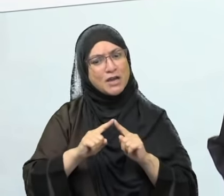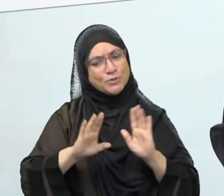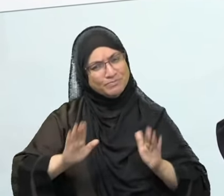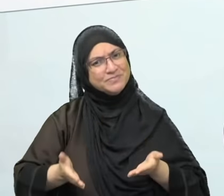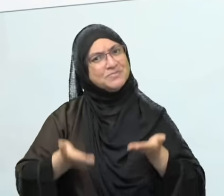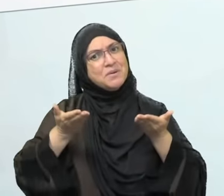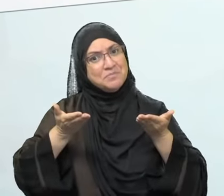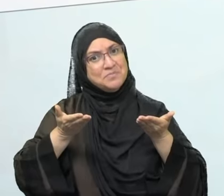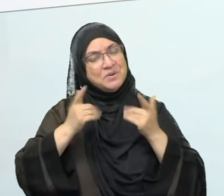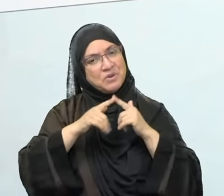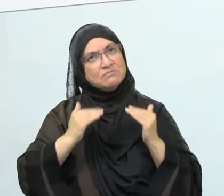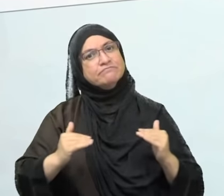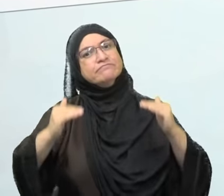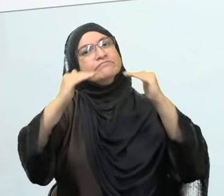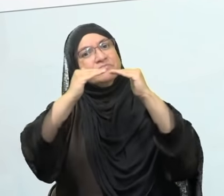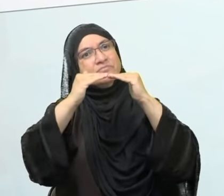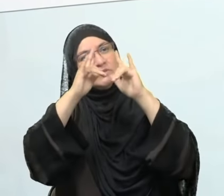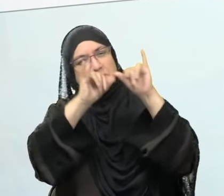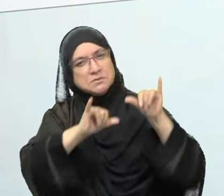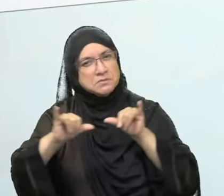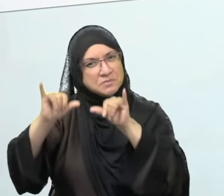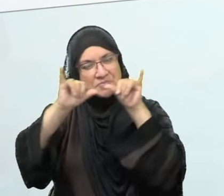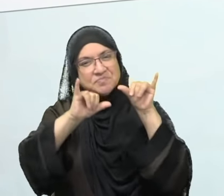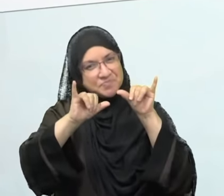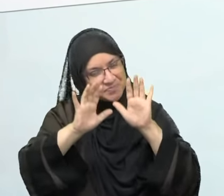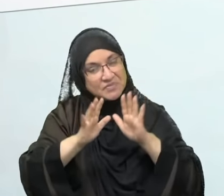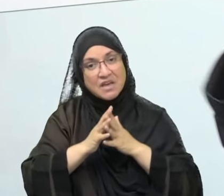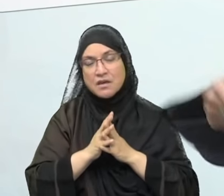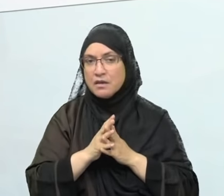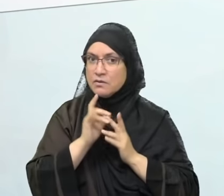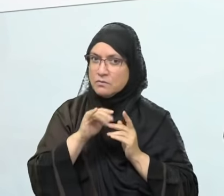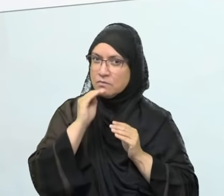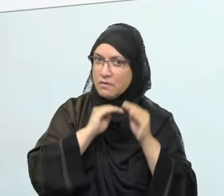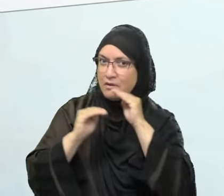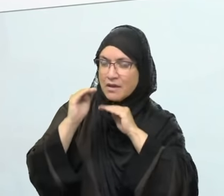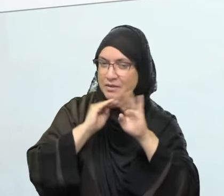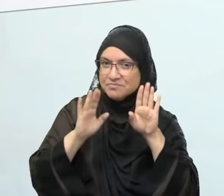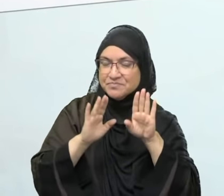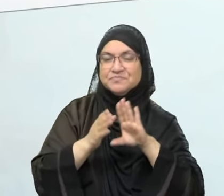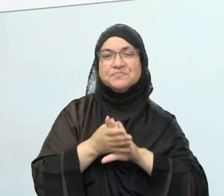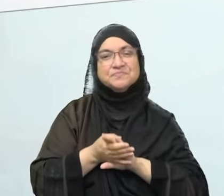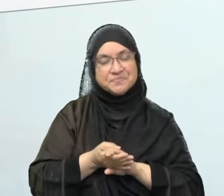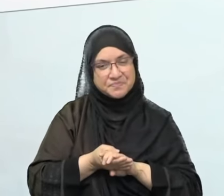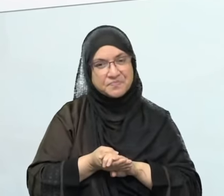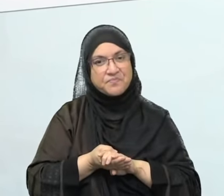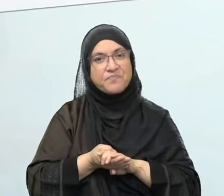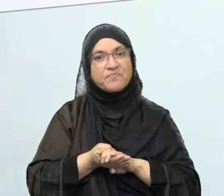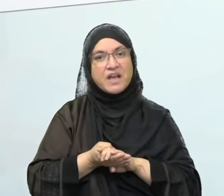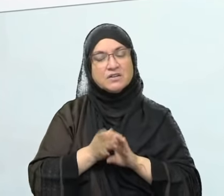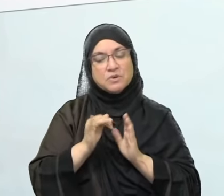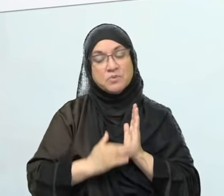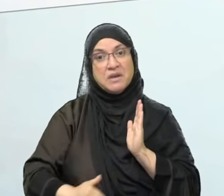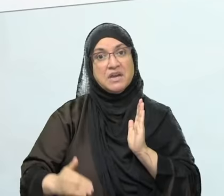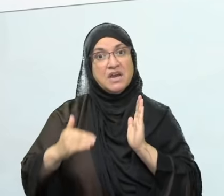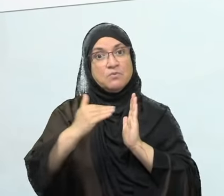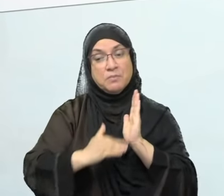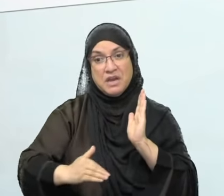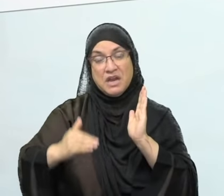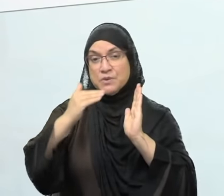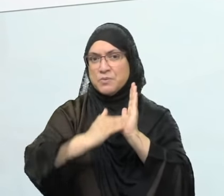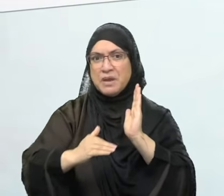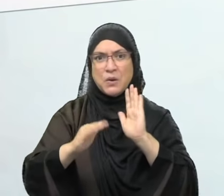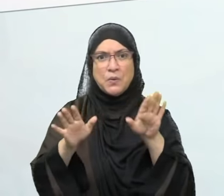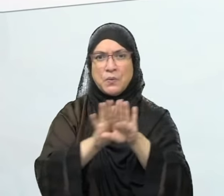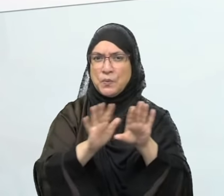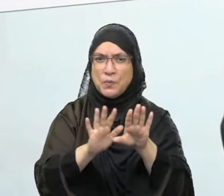or enough of a share of lies that a person would have on their record that they repeat everything that they hear. That they repeat